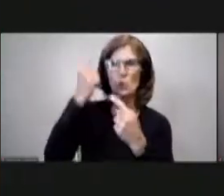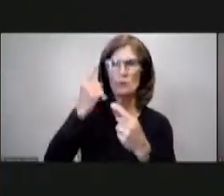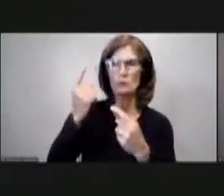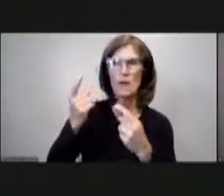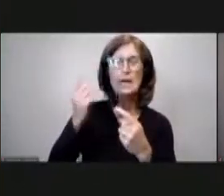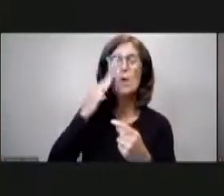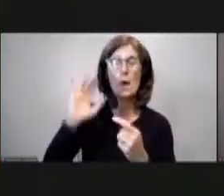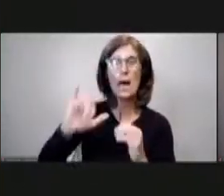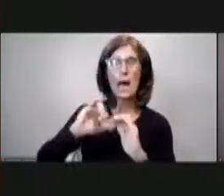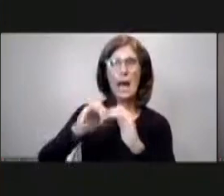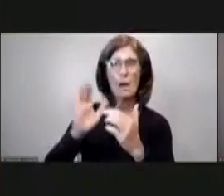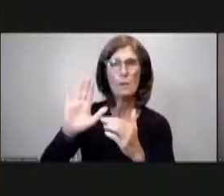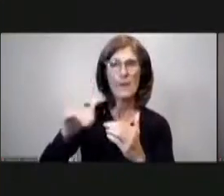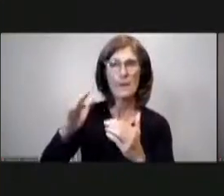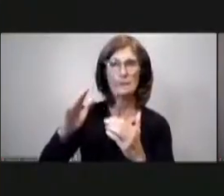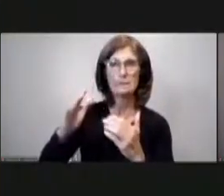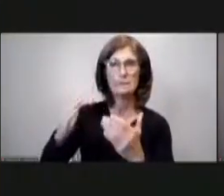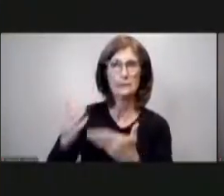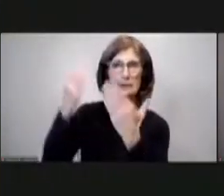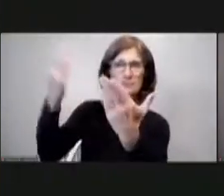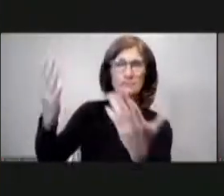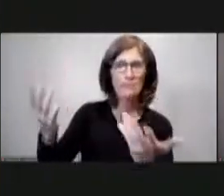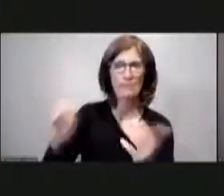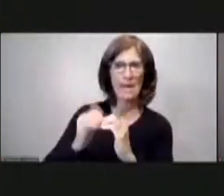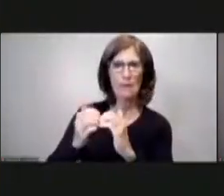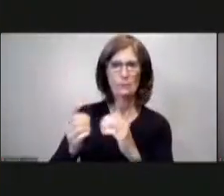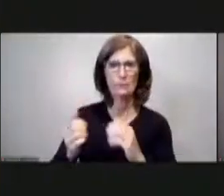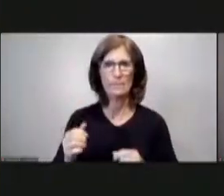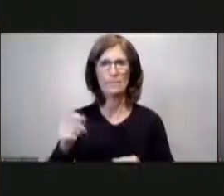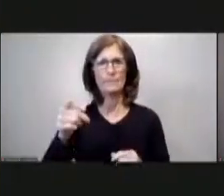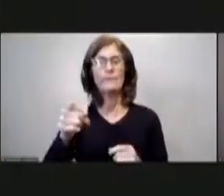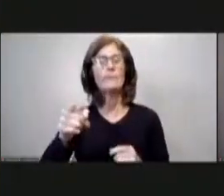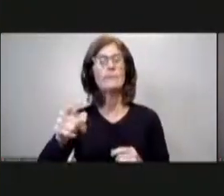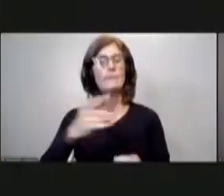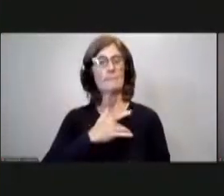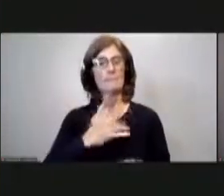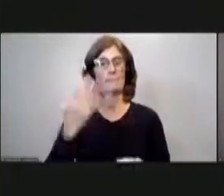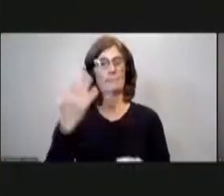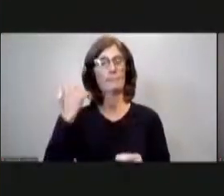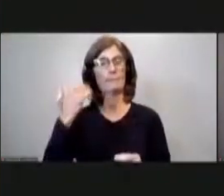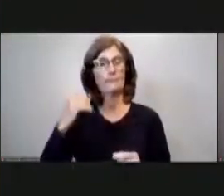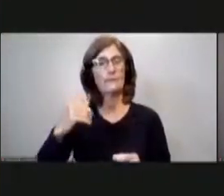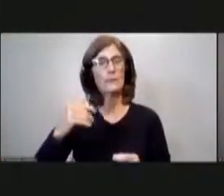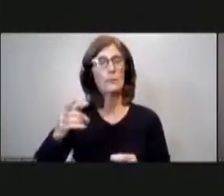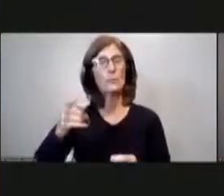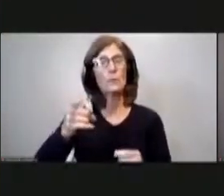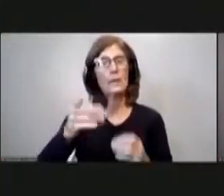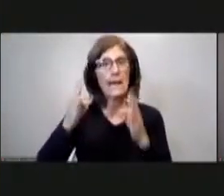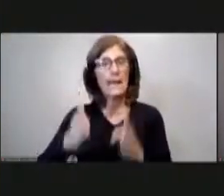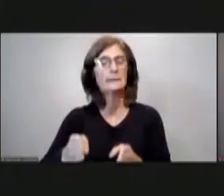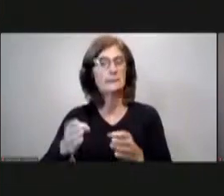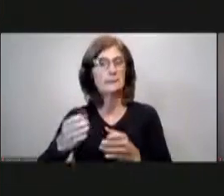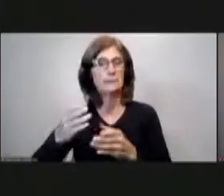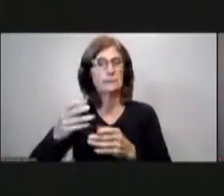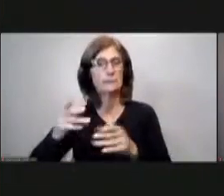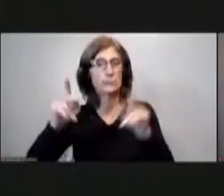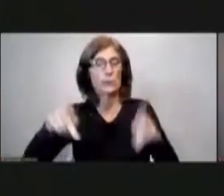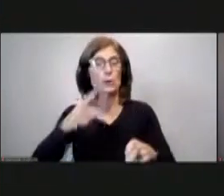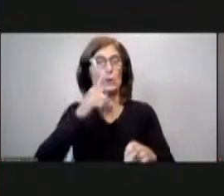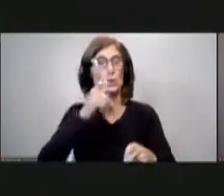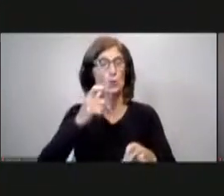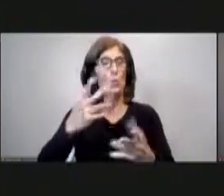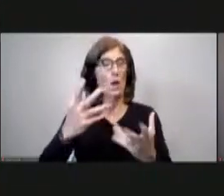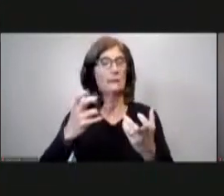nominated uh you know typically in the past we had the nominator i asked for the nominator to be on the